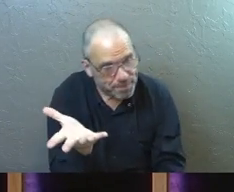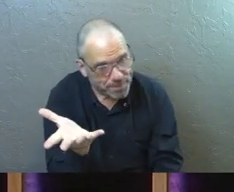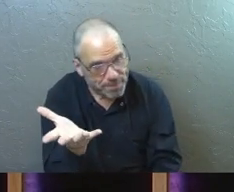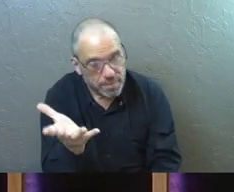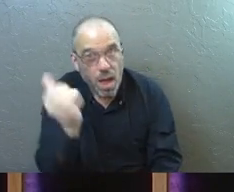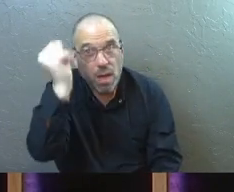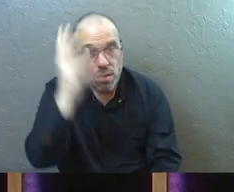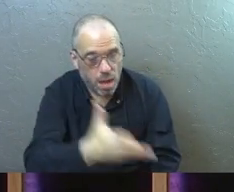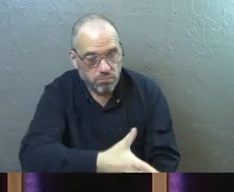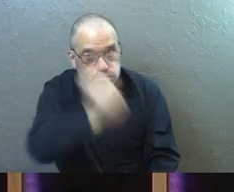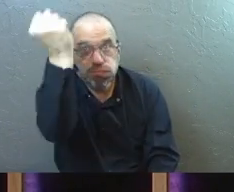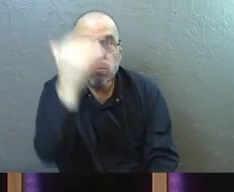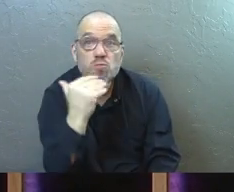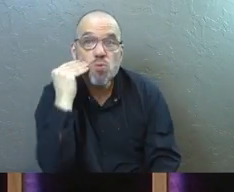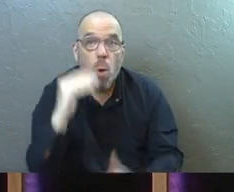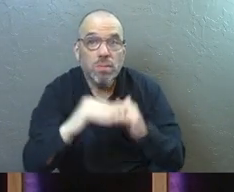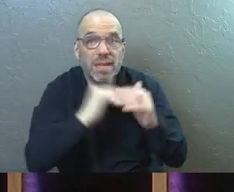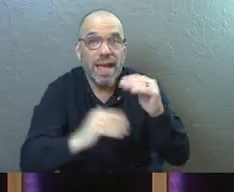God may take you home.